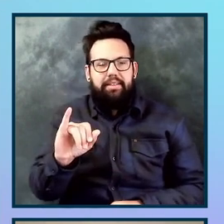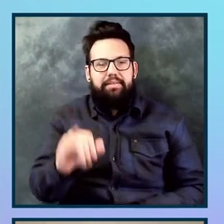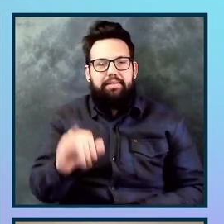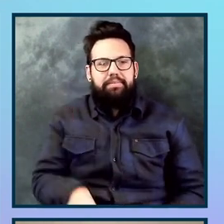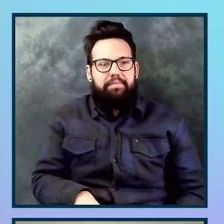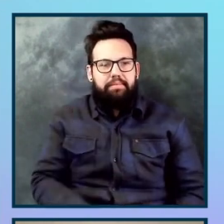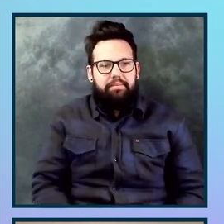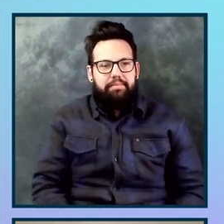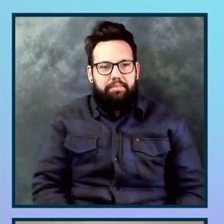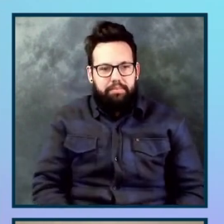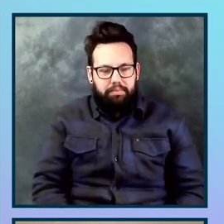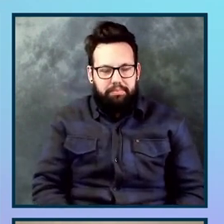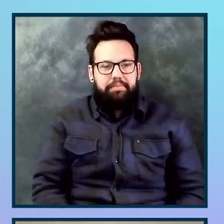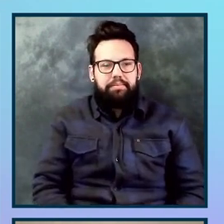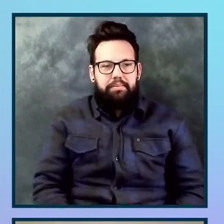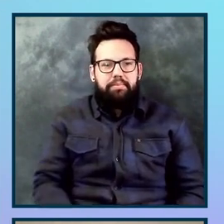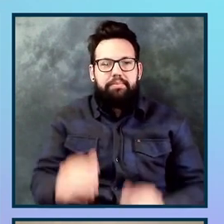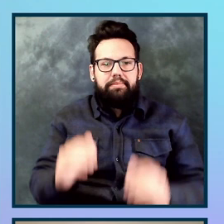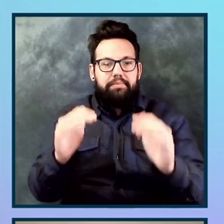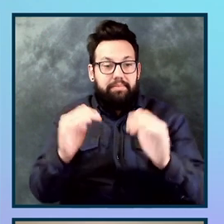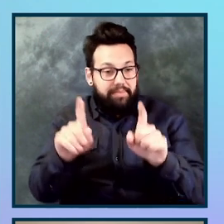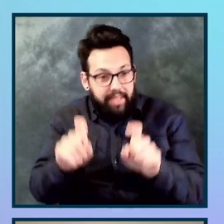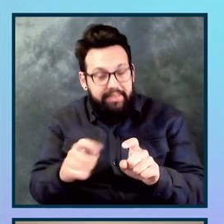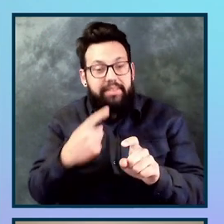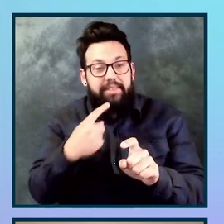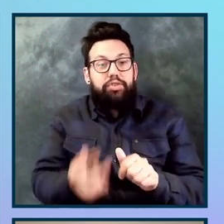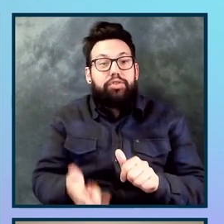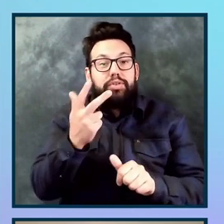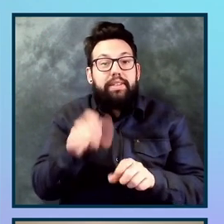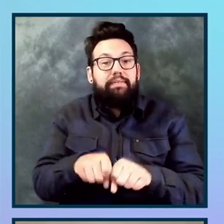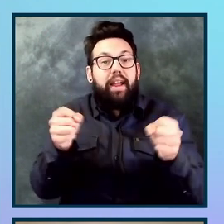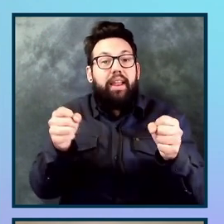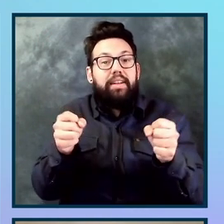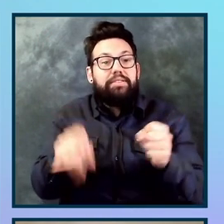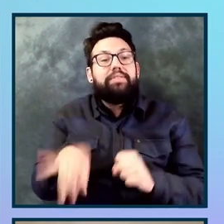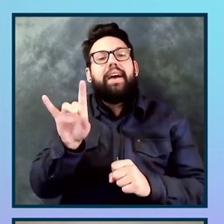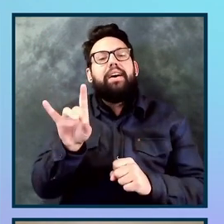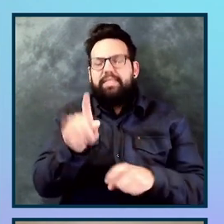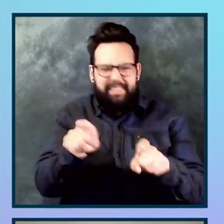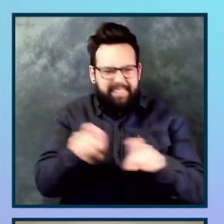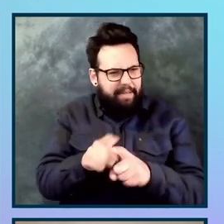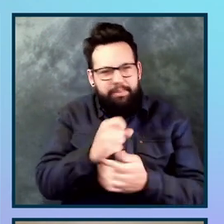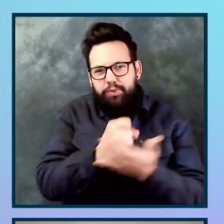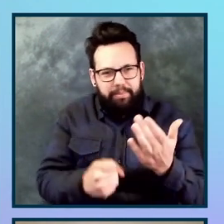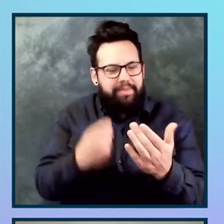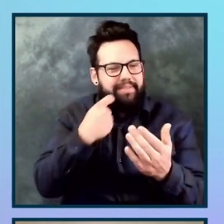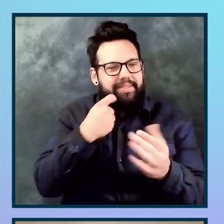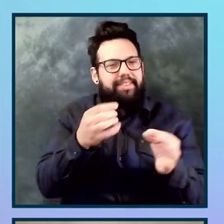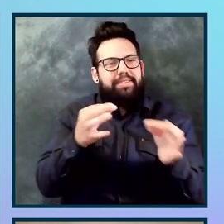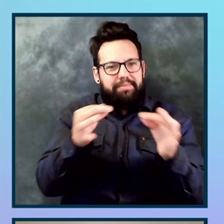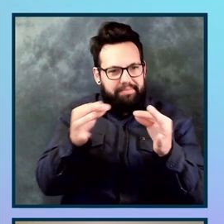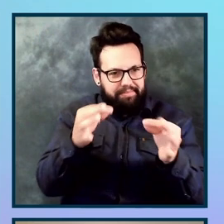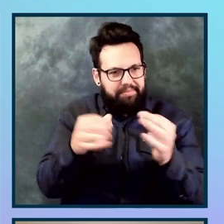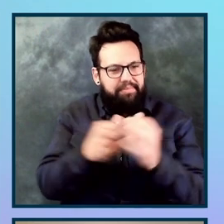tests, um, it says, Hey, three violations were found. It's, it's from that script that I just showed you again. And, um, here's the table